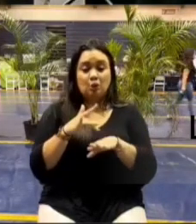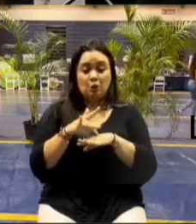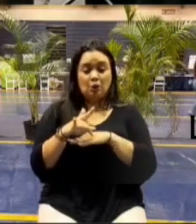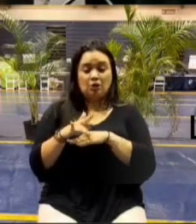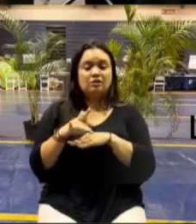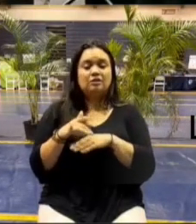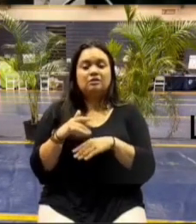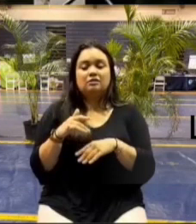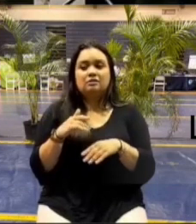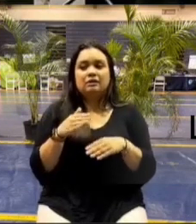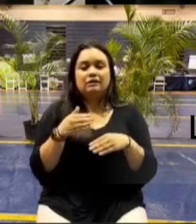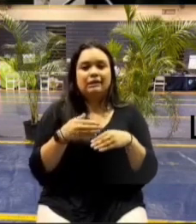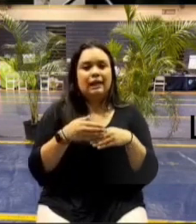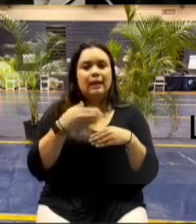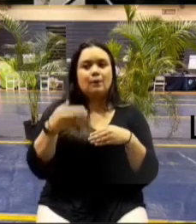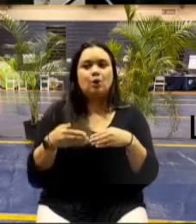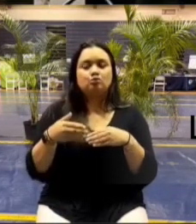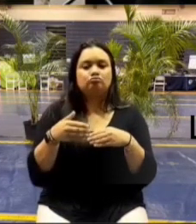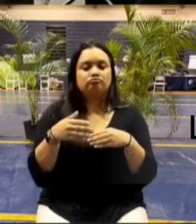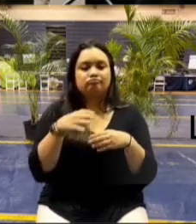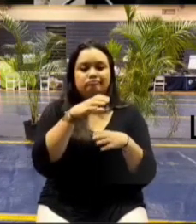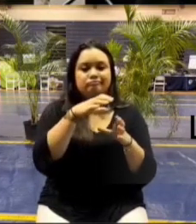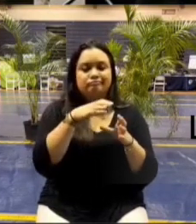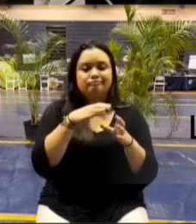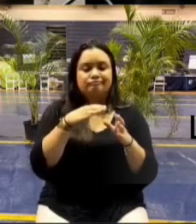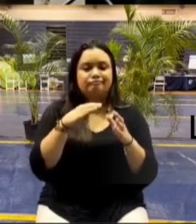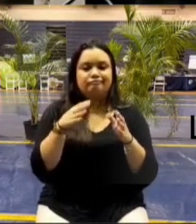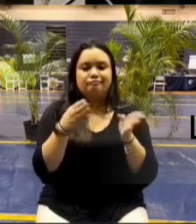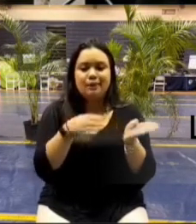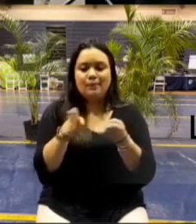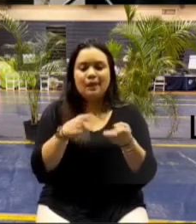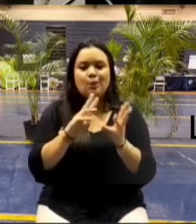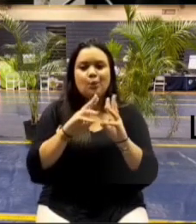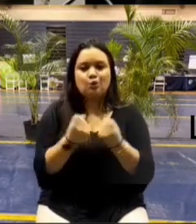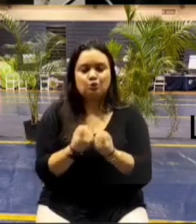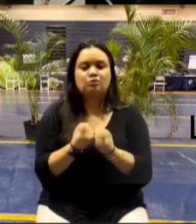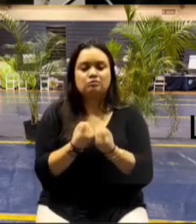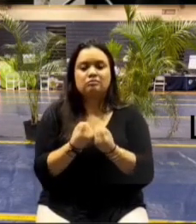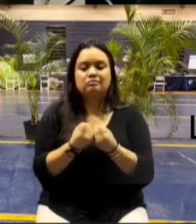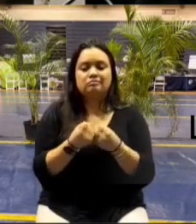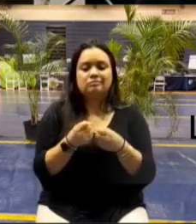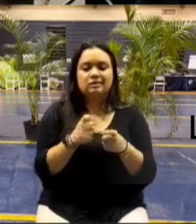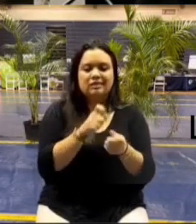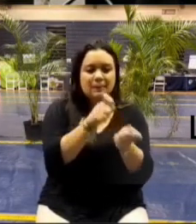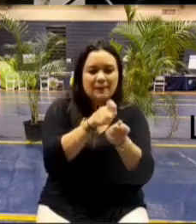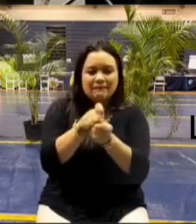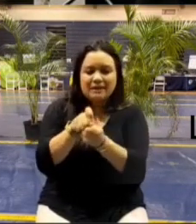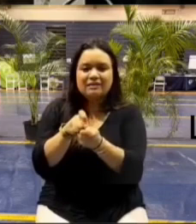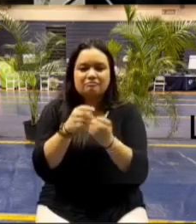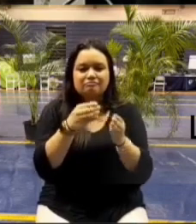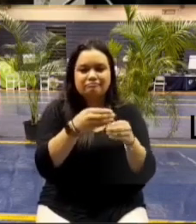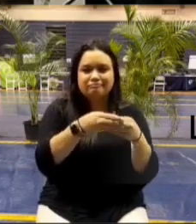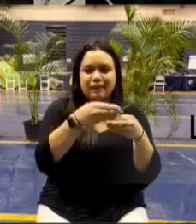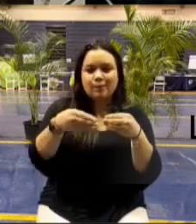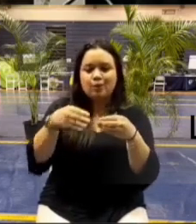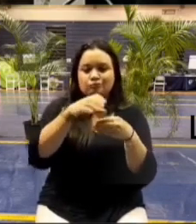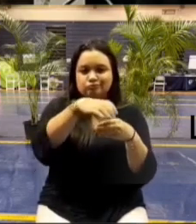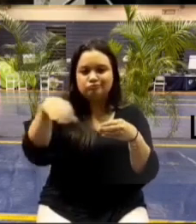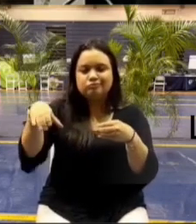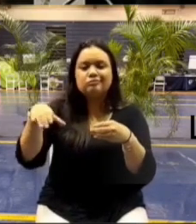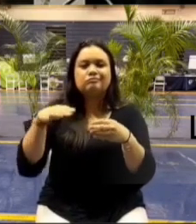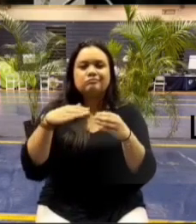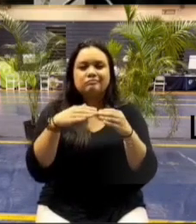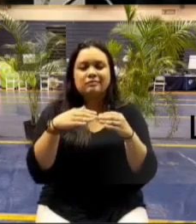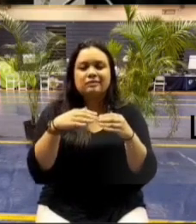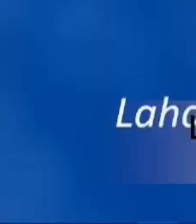neighborhood planning workshops and again these are going to be specific to neighborhoods that need particular discussions